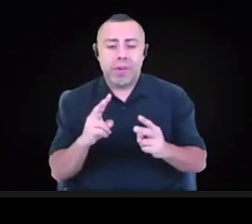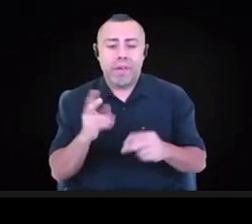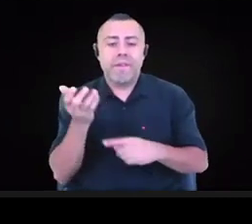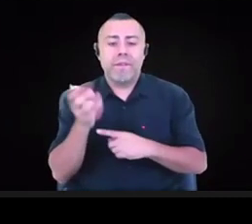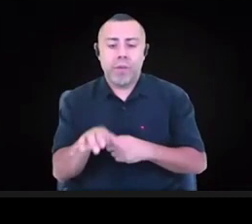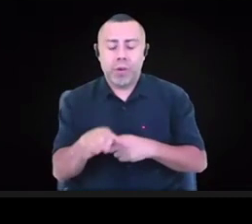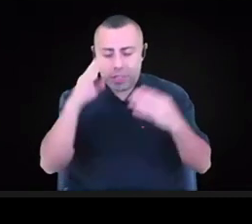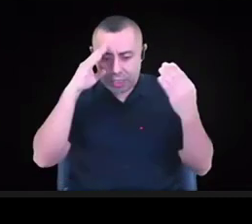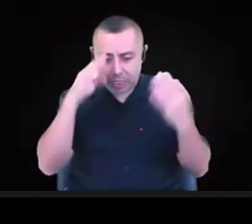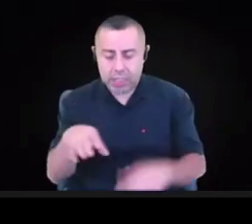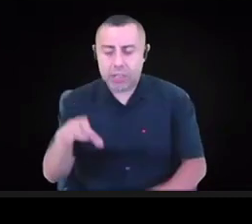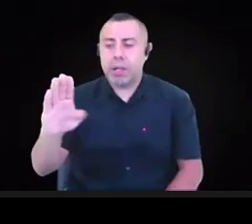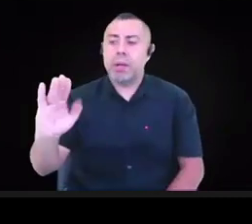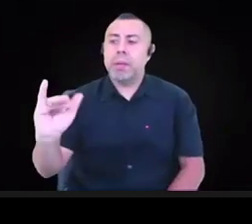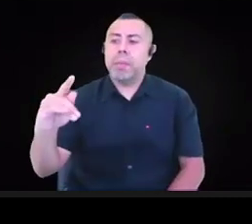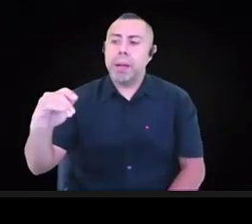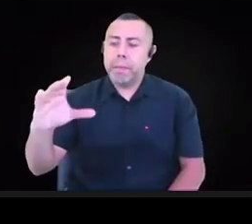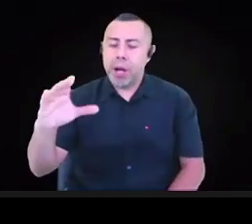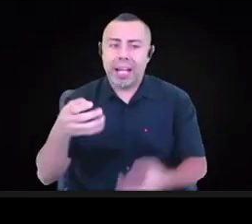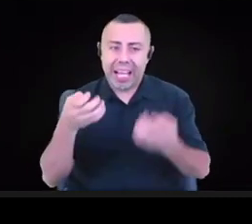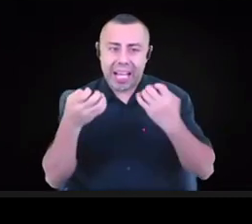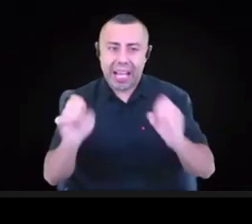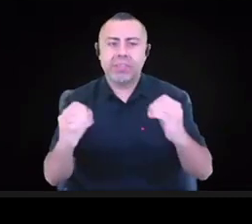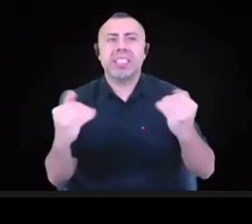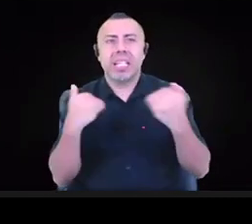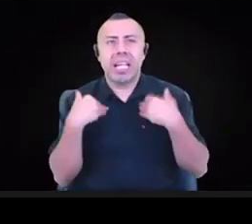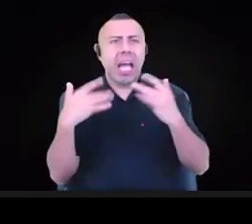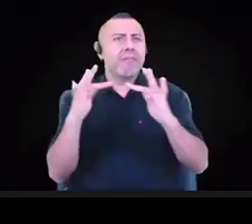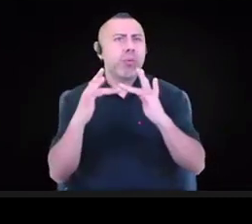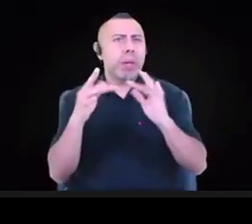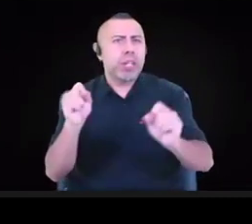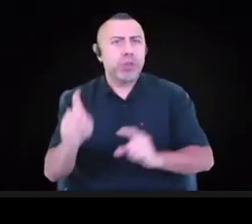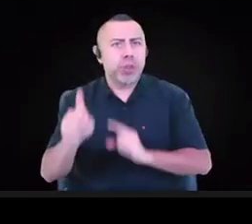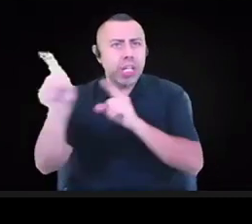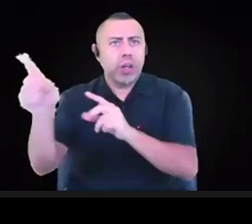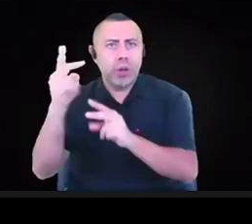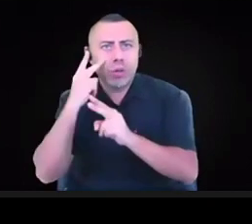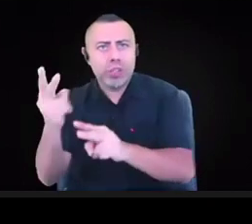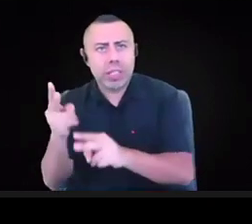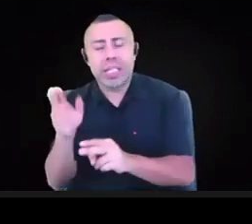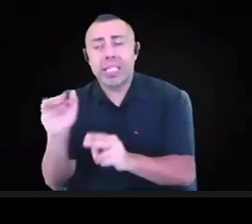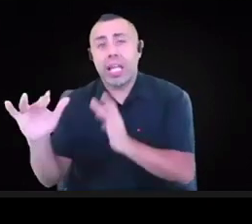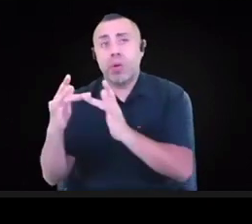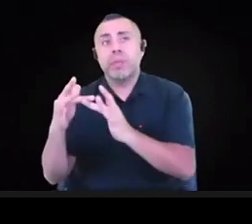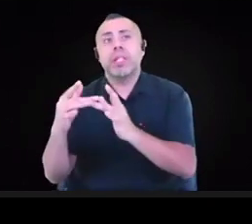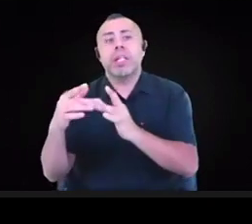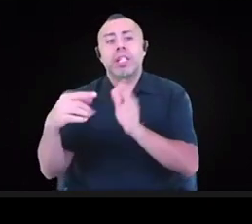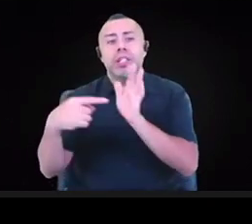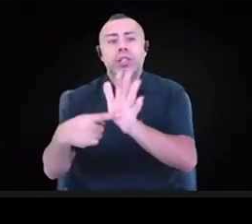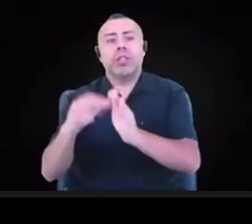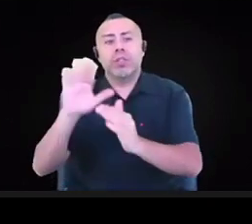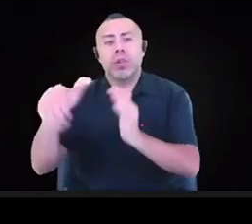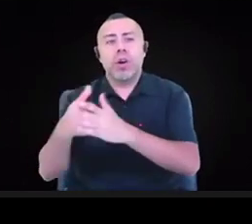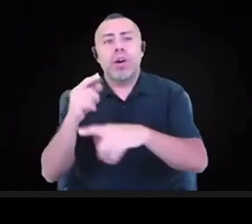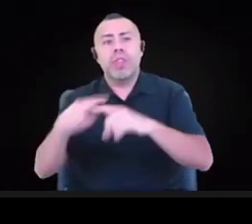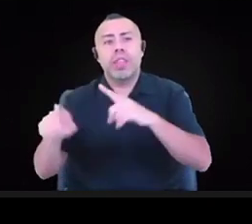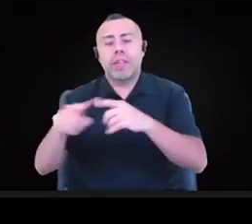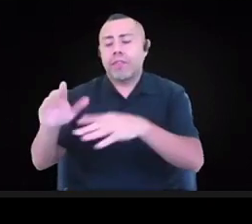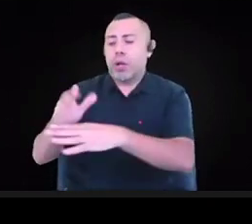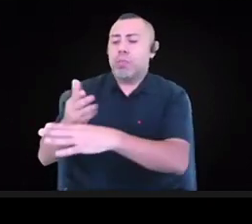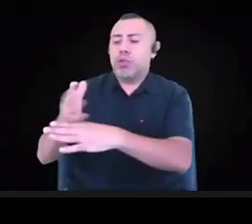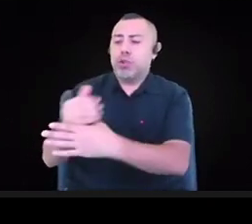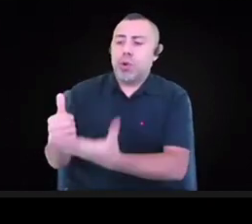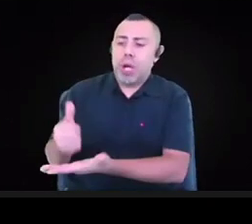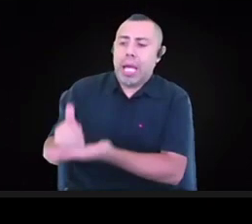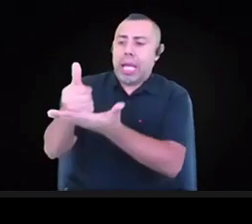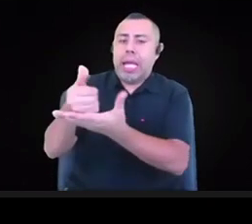.org, which you can go to. It highlights a lot of the different sort of mutual aid efforts that are happening in our community. It also highlights arts and culture